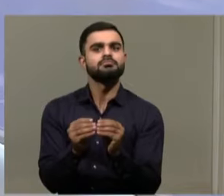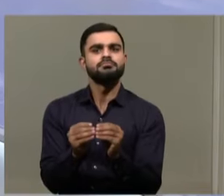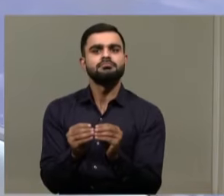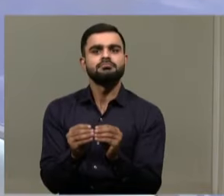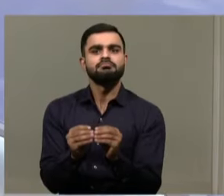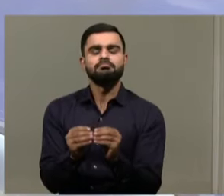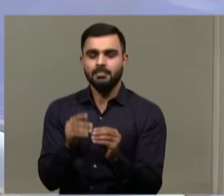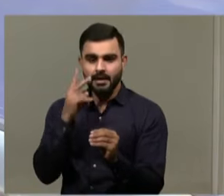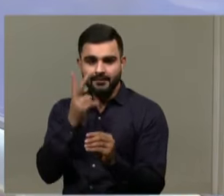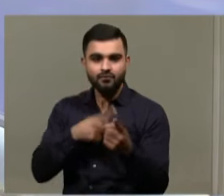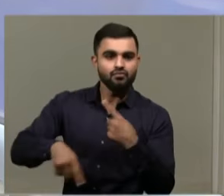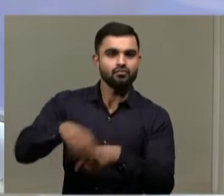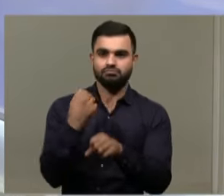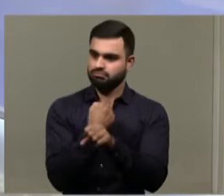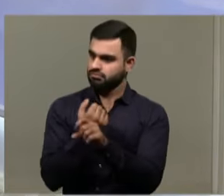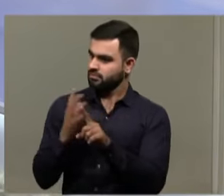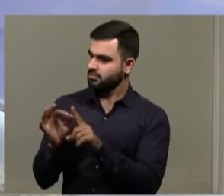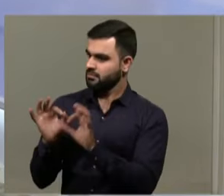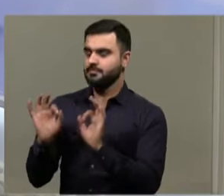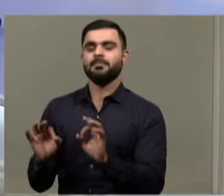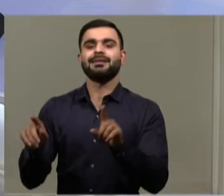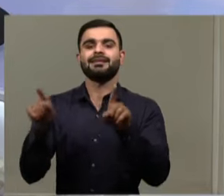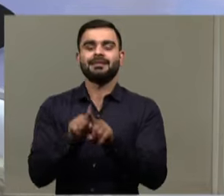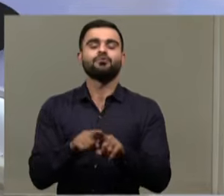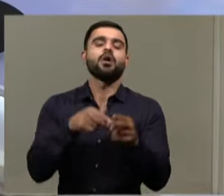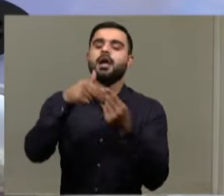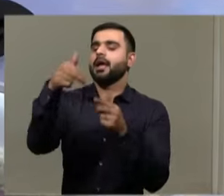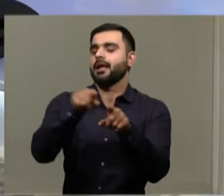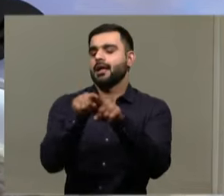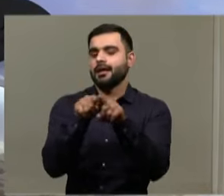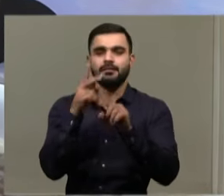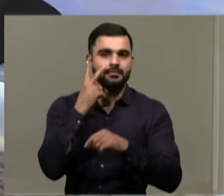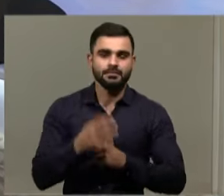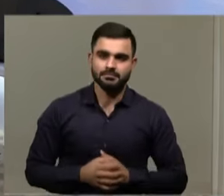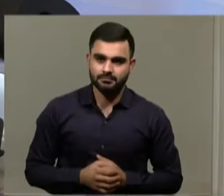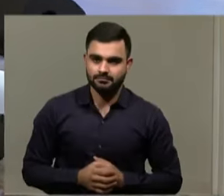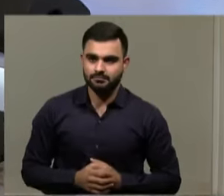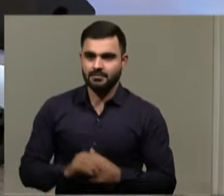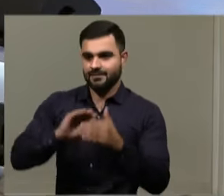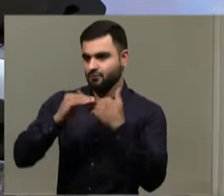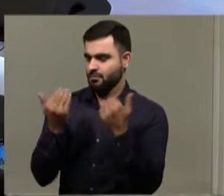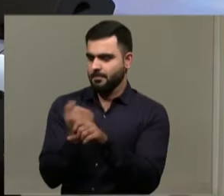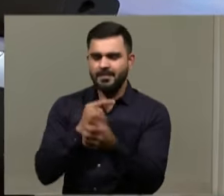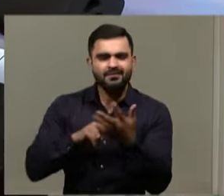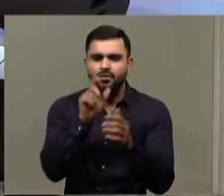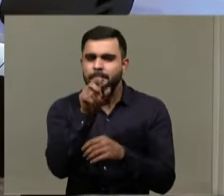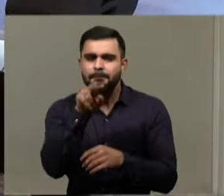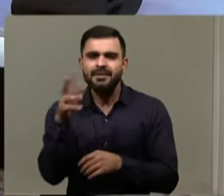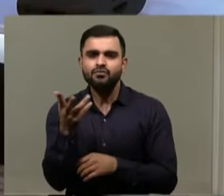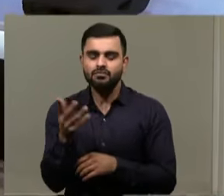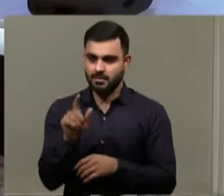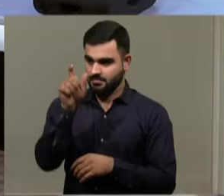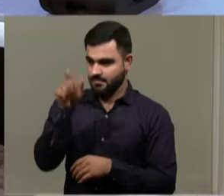seen in a sympathetic way. I'll, let me give an example, what is, you know, sympathetic feeling towards, you know,